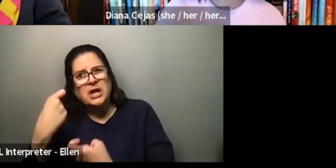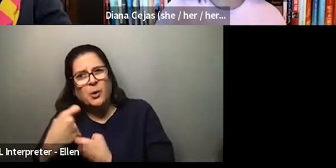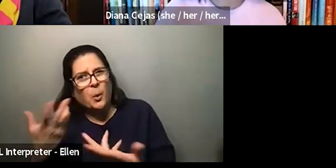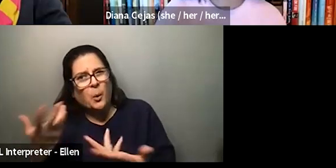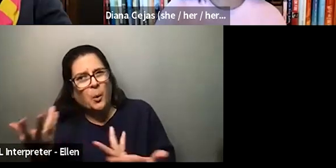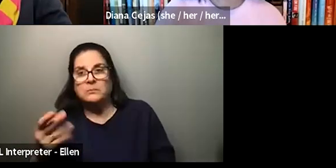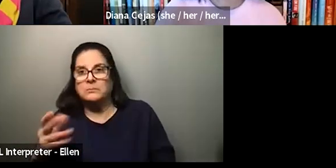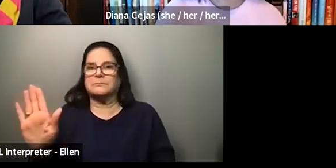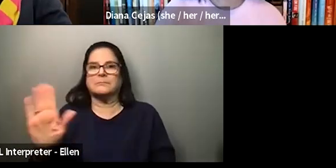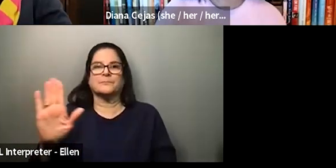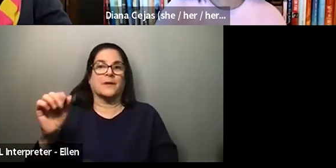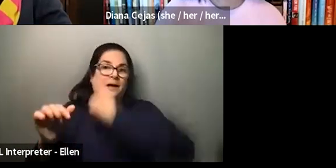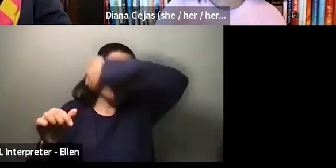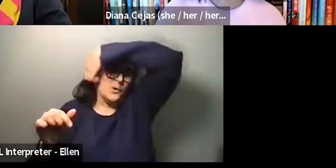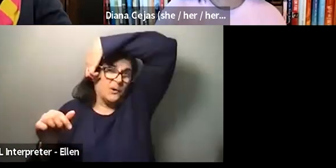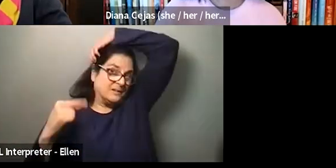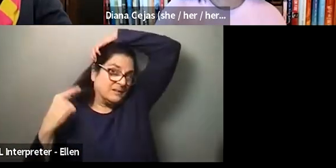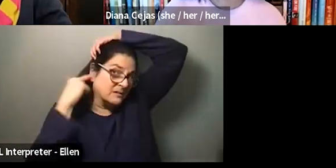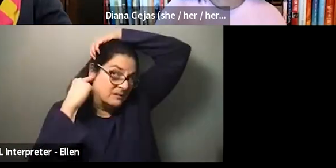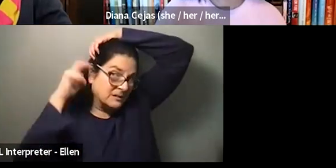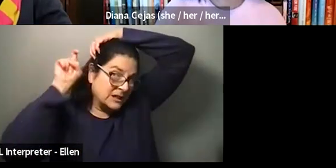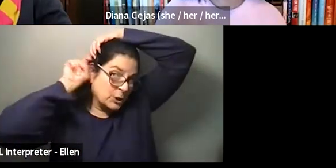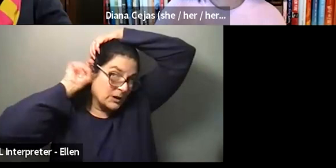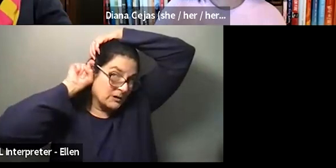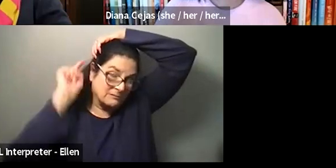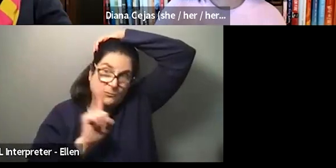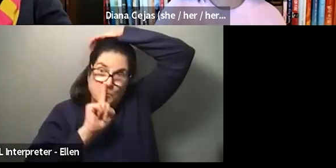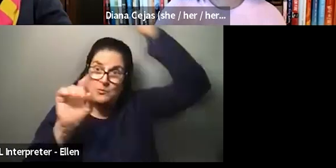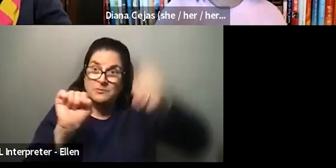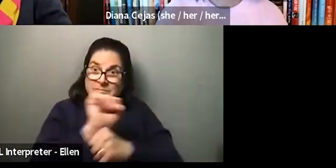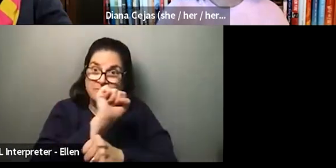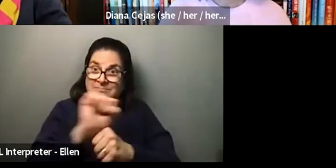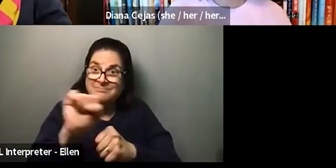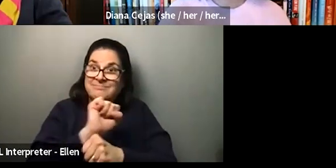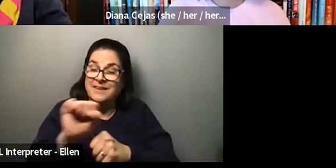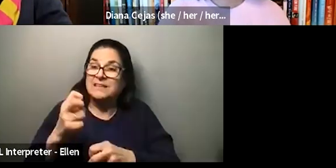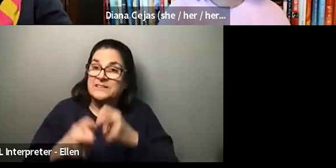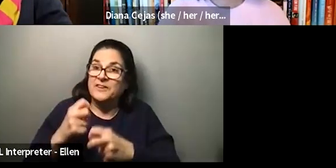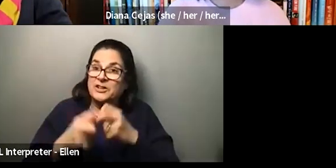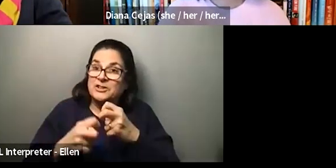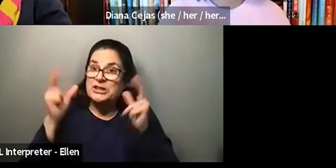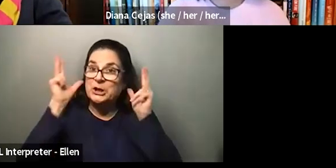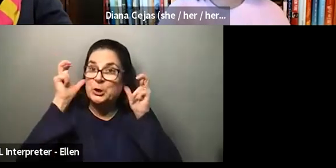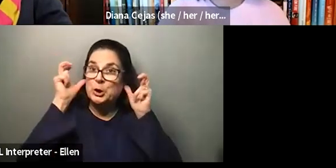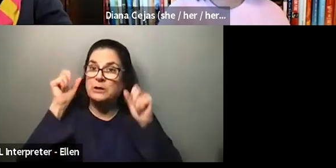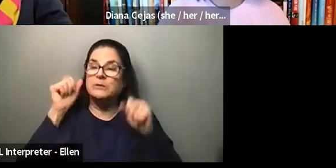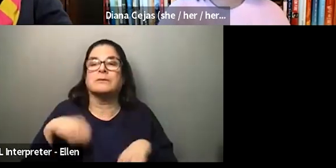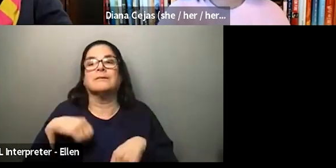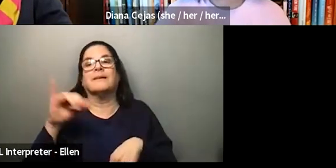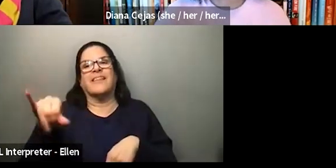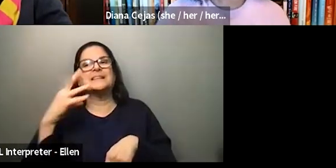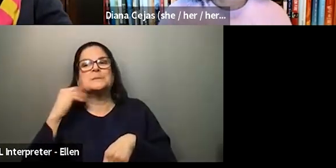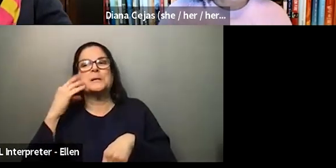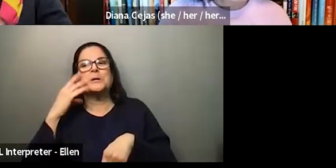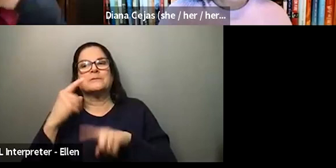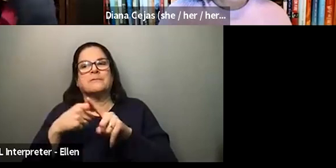point to my hearing aids, you know, no, I'm serious. I have difficulty hearing. So that's, that's from the patient side. I get that from time to